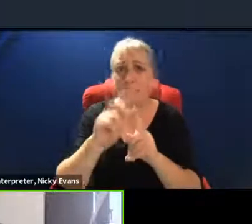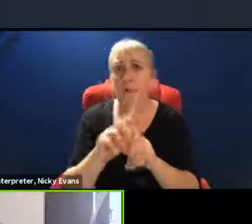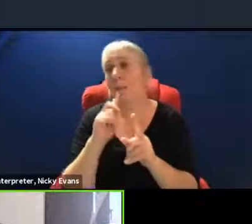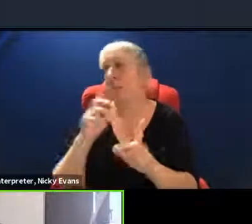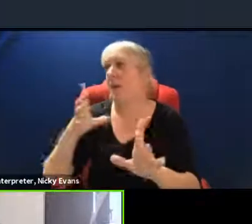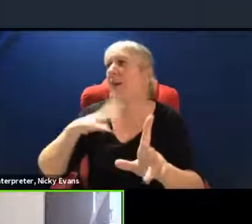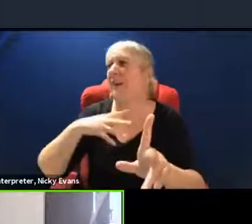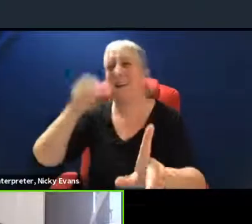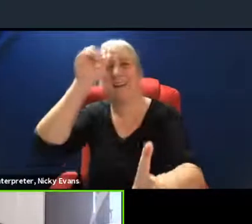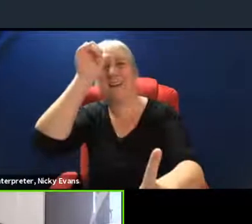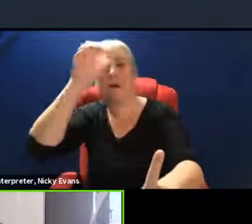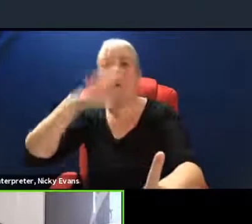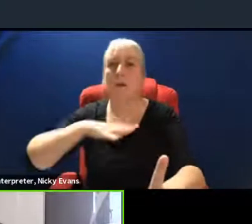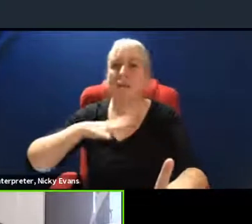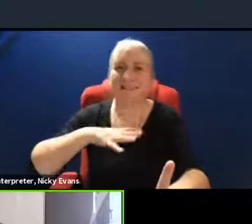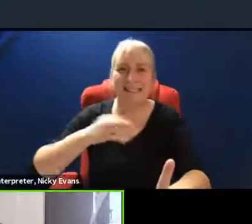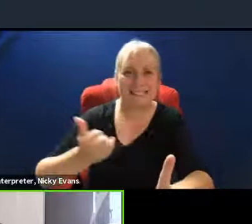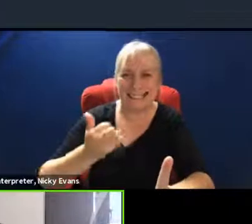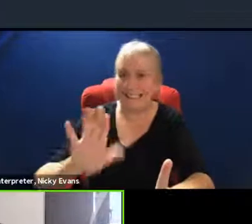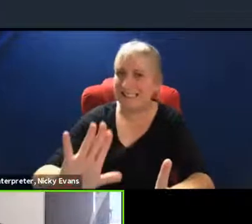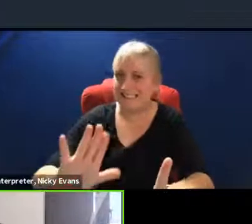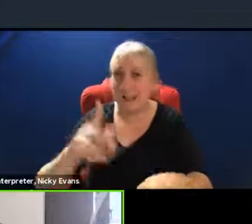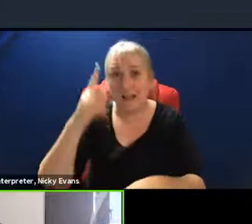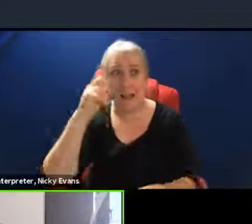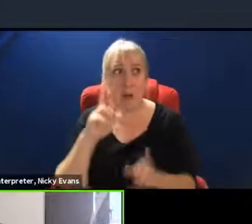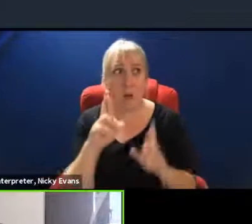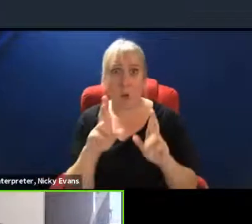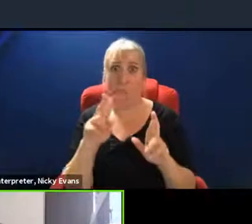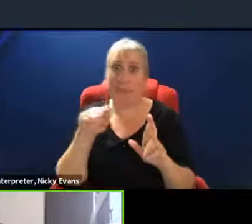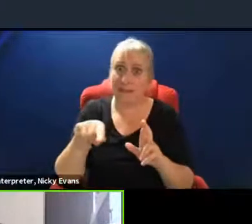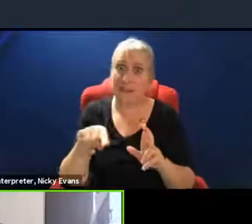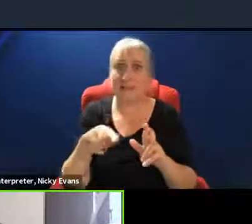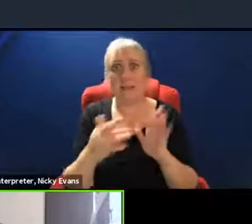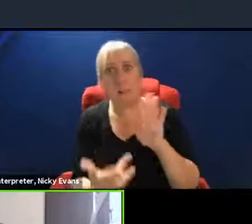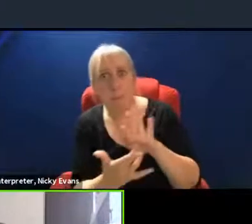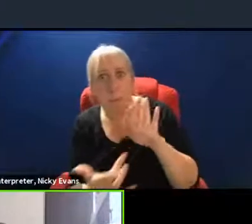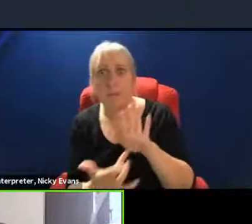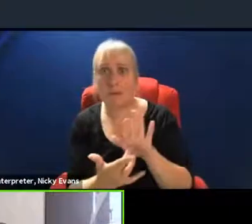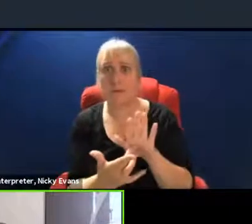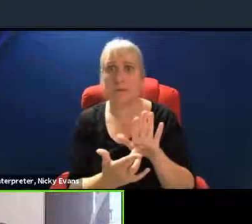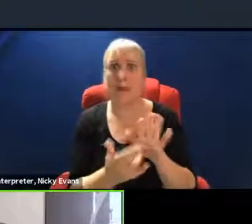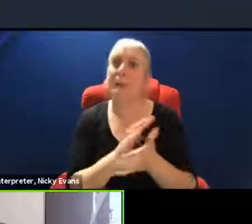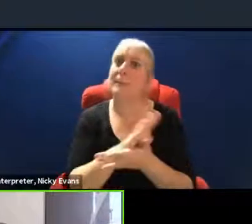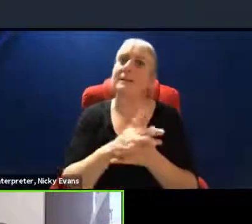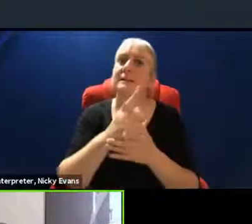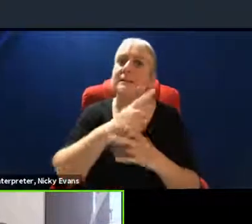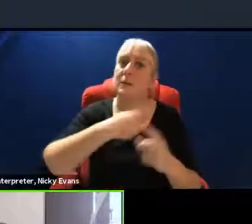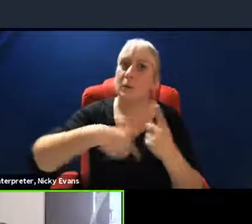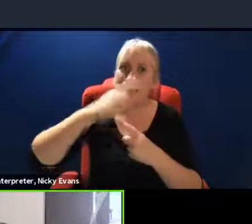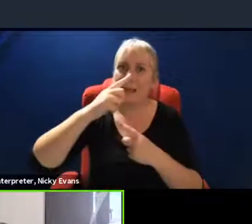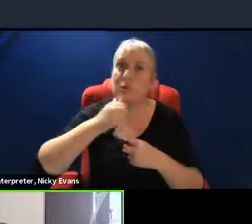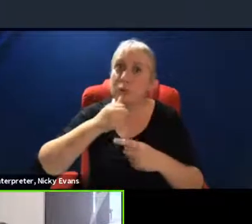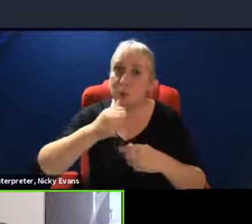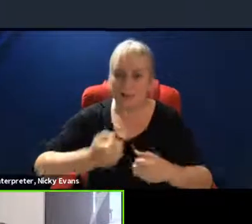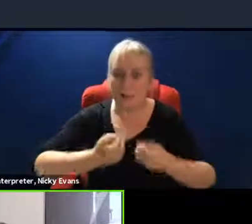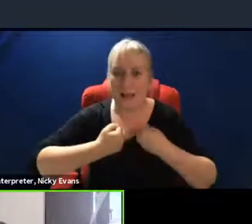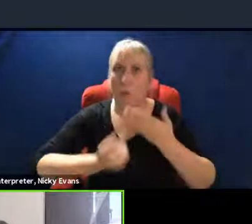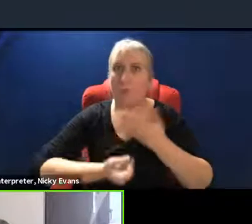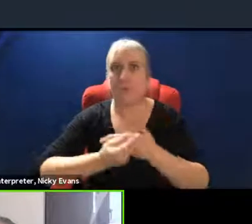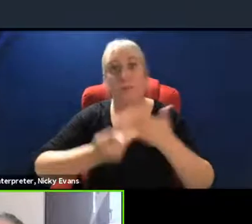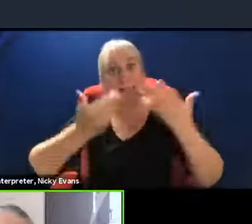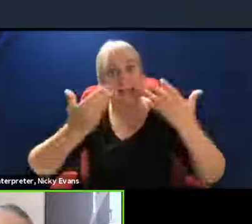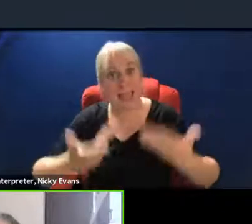important and significant and we're using this opportunity to go forward and amplify our voices.